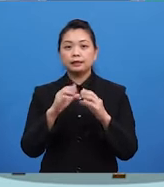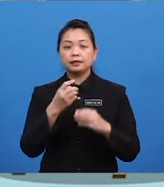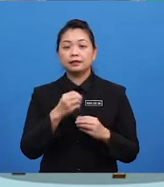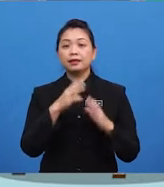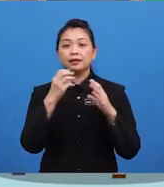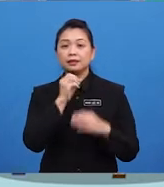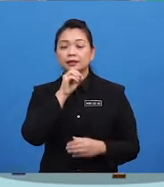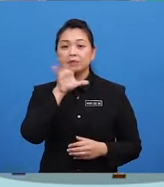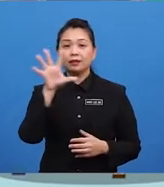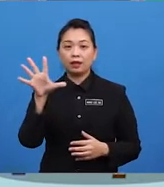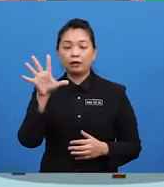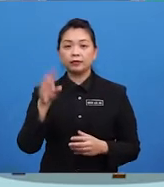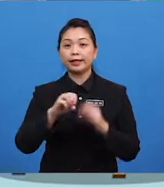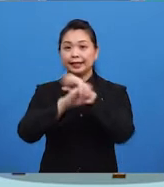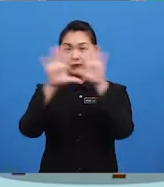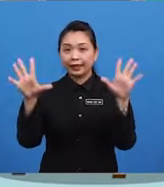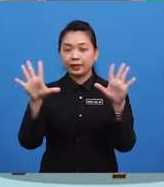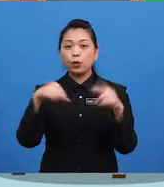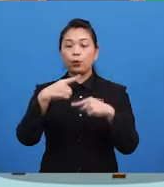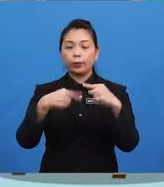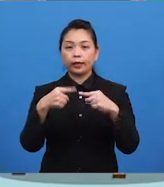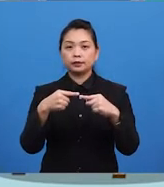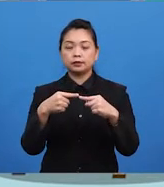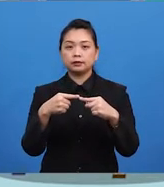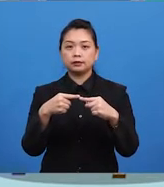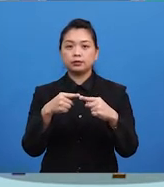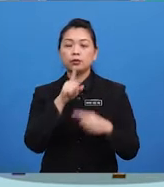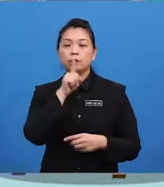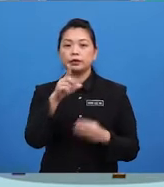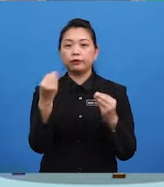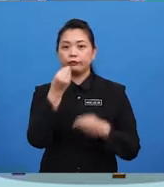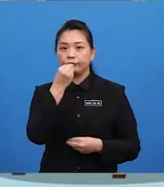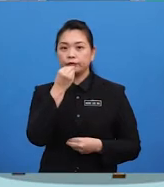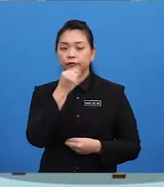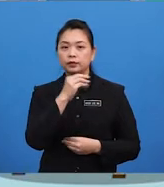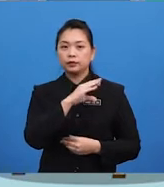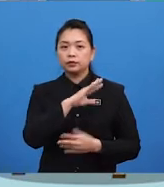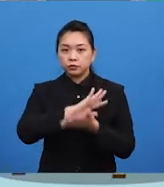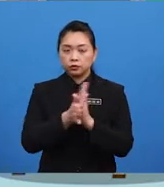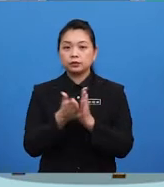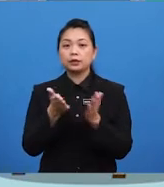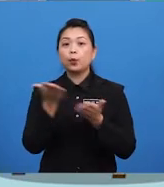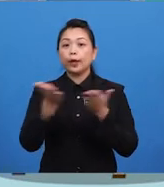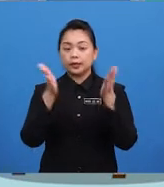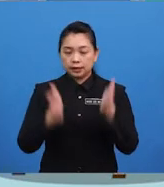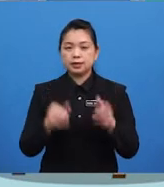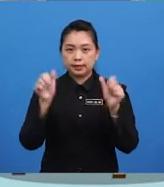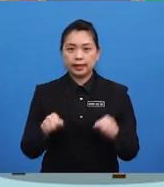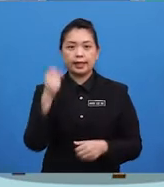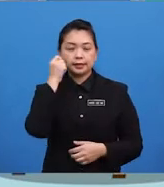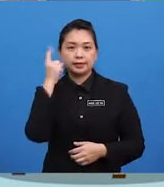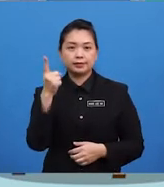clearly in any food or drink environment so that the waiters can understand you.